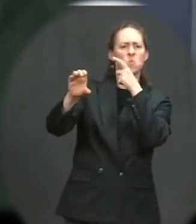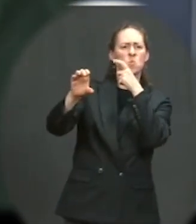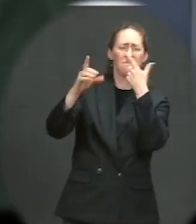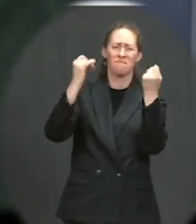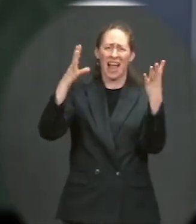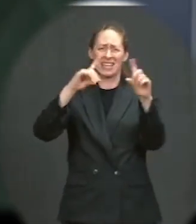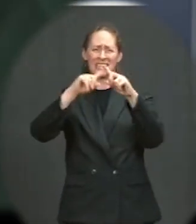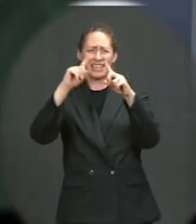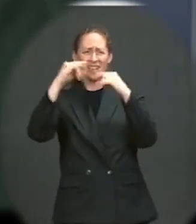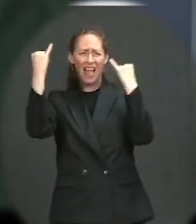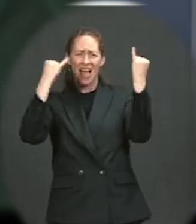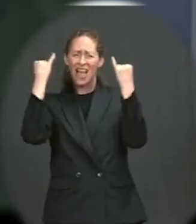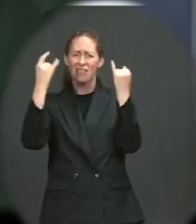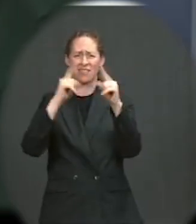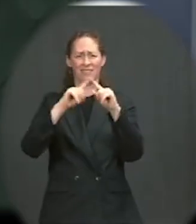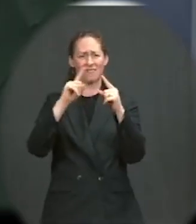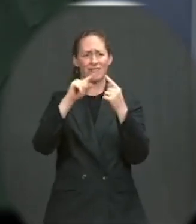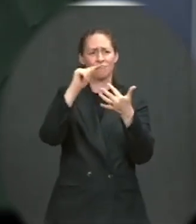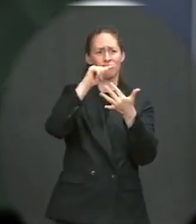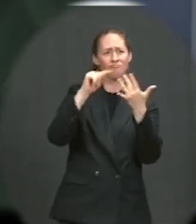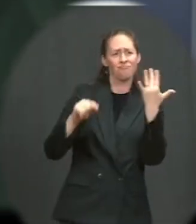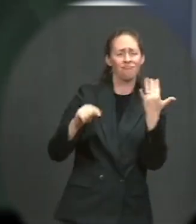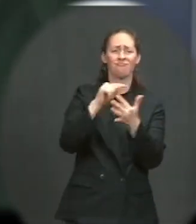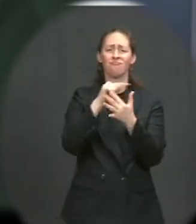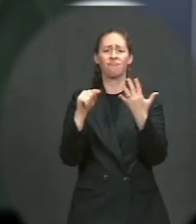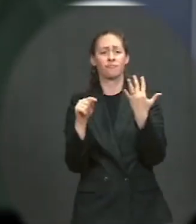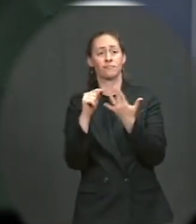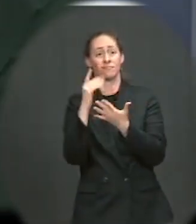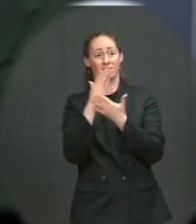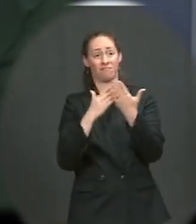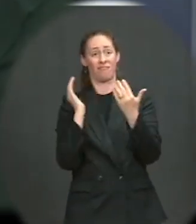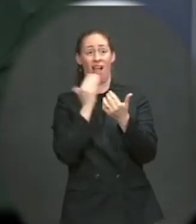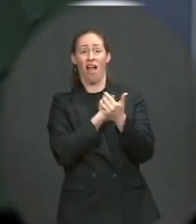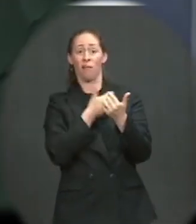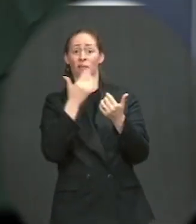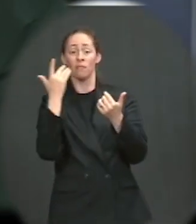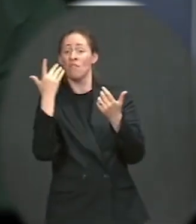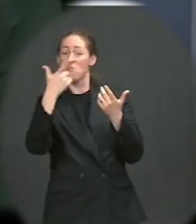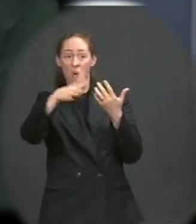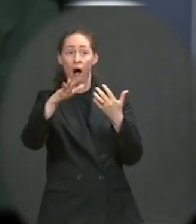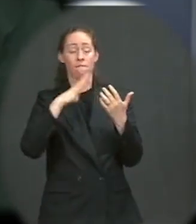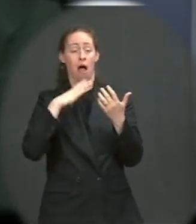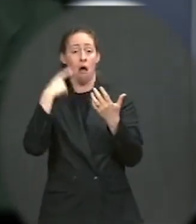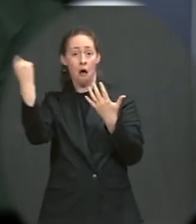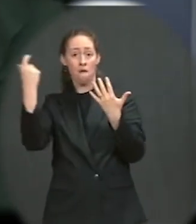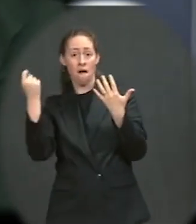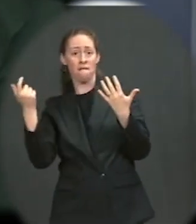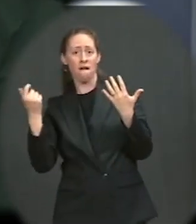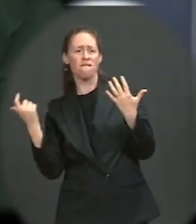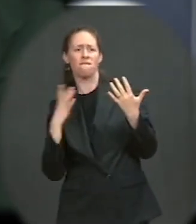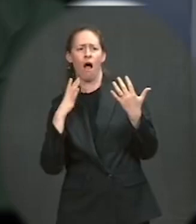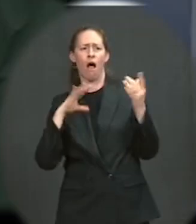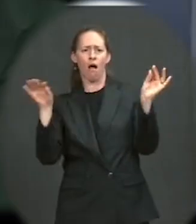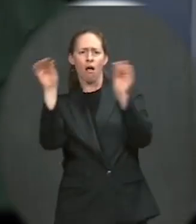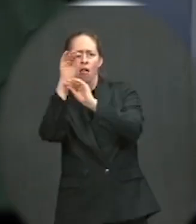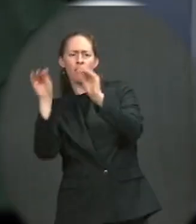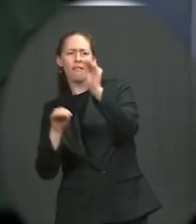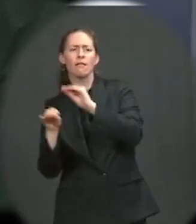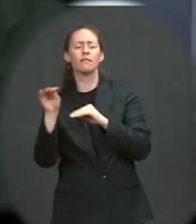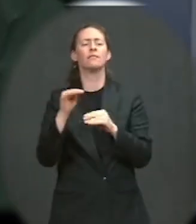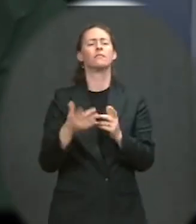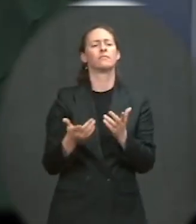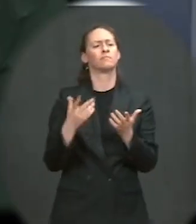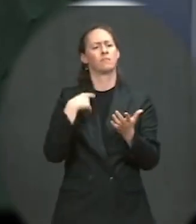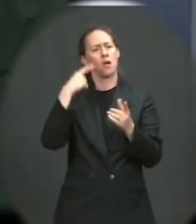pay for these proposals. We've even taken some of our own proposals off the table, including ensuring that individuals pay a higher